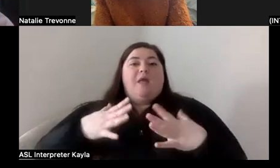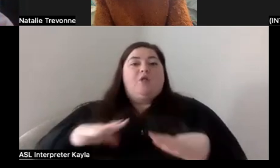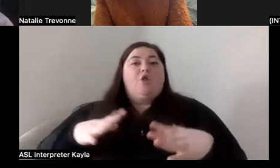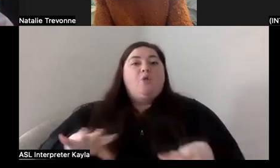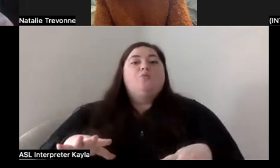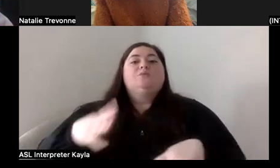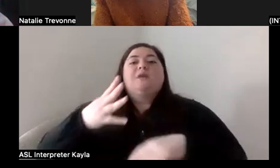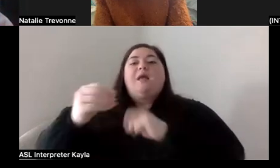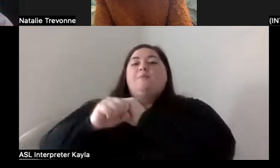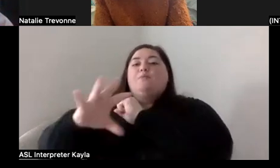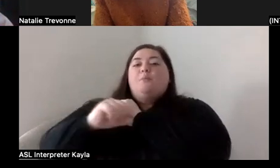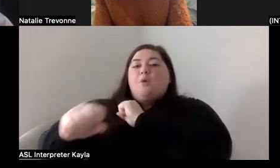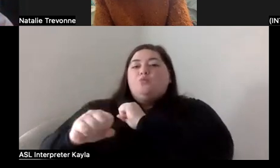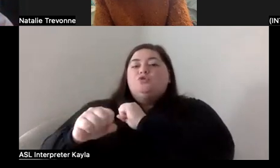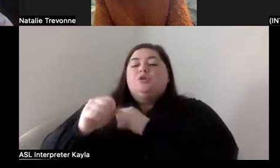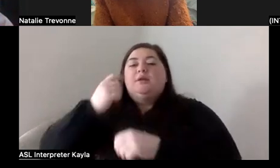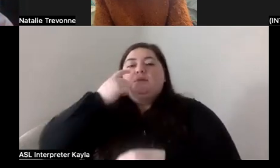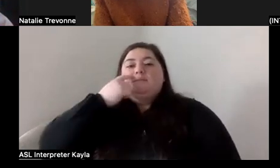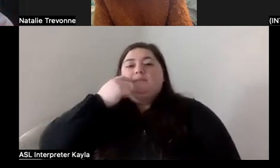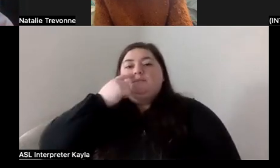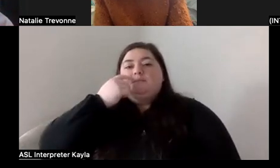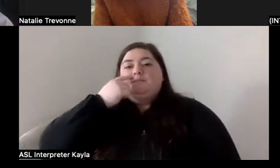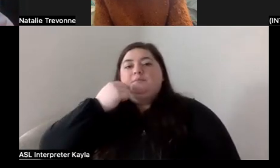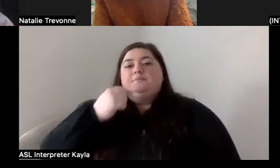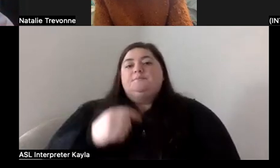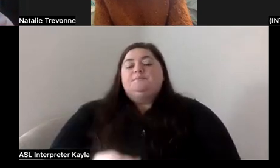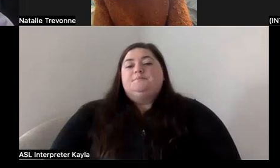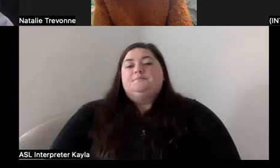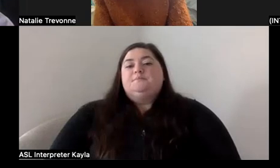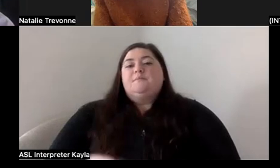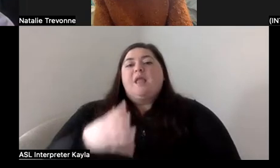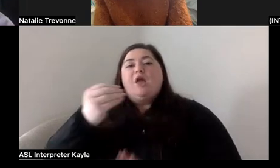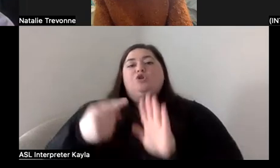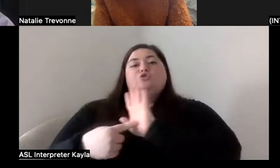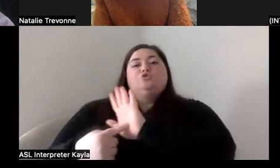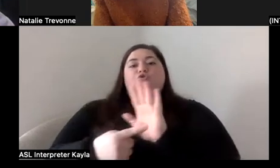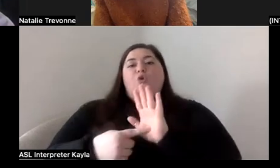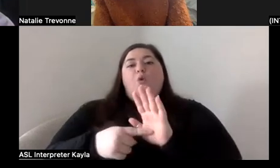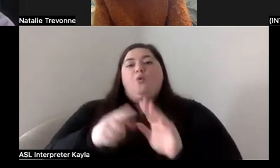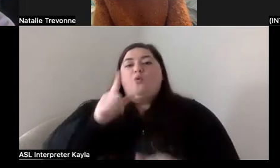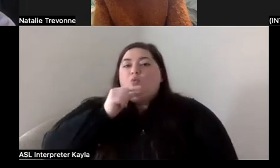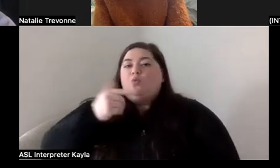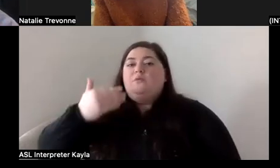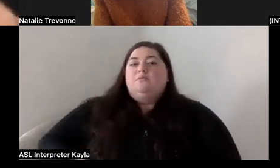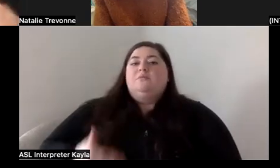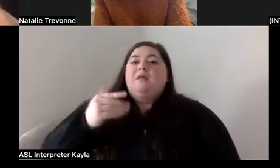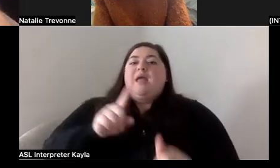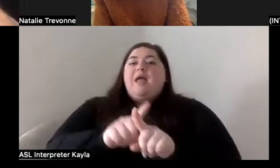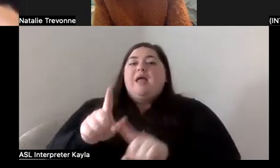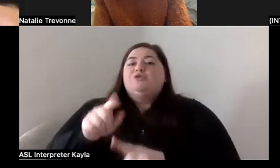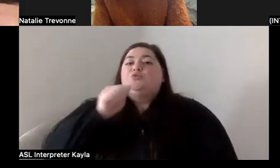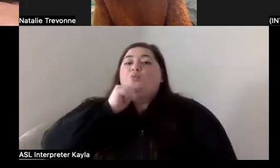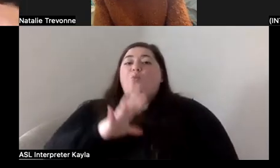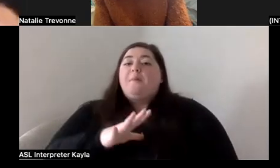the promotion around it and just showing who I am as a woman who happens to be blind.